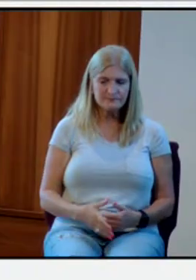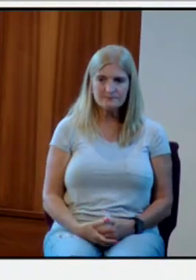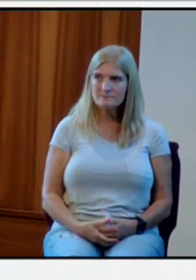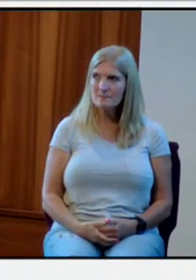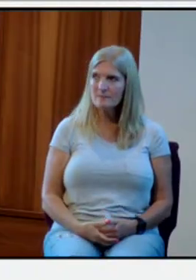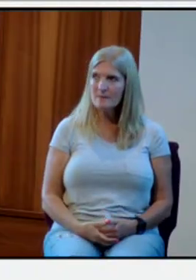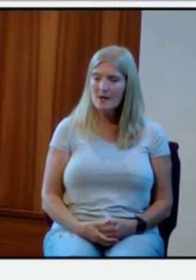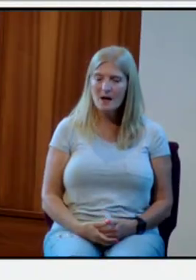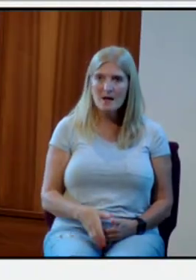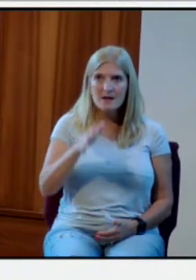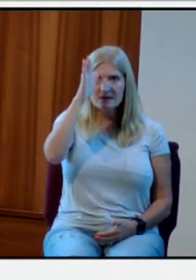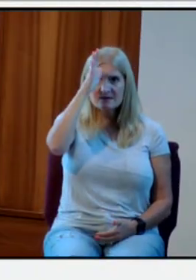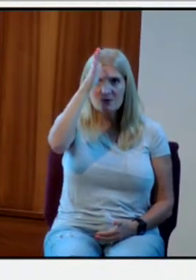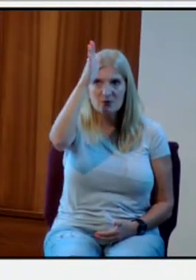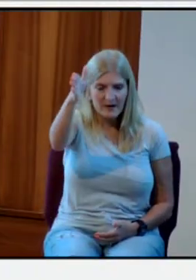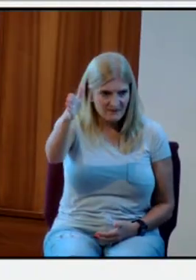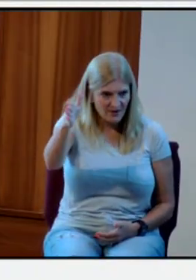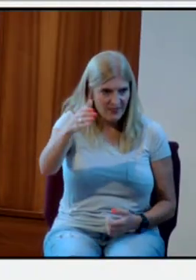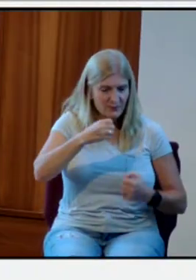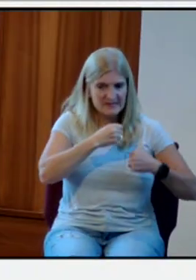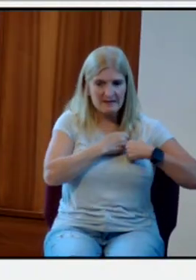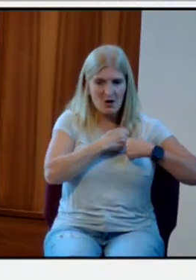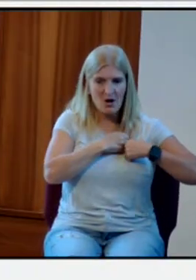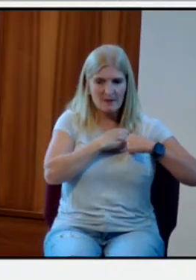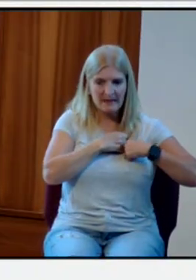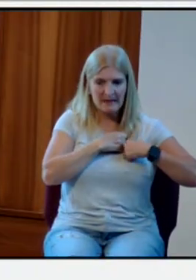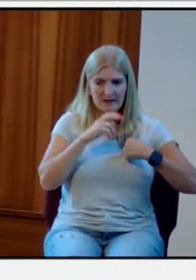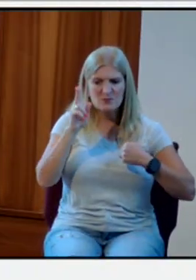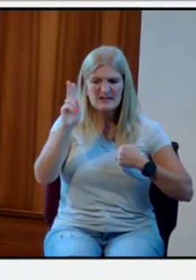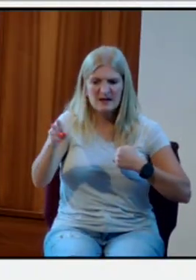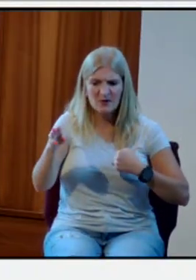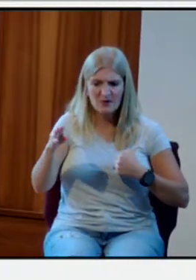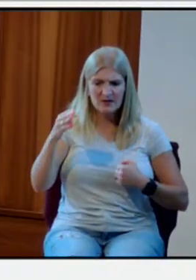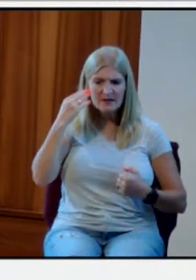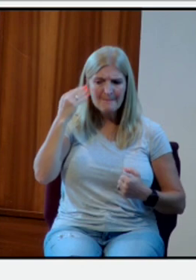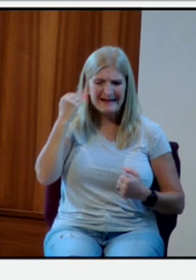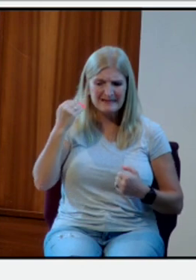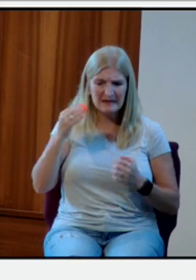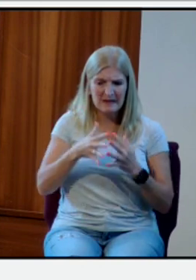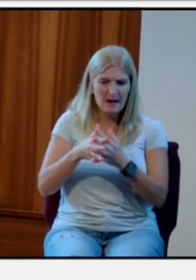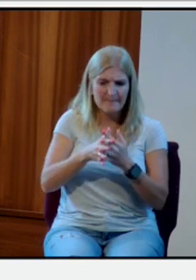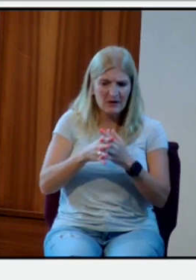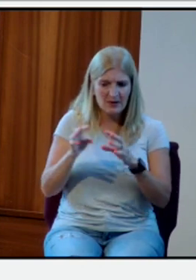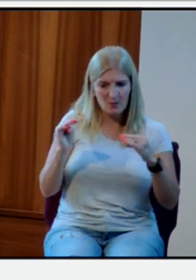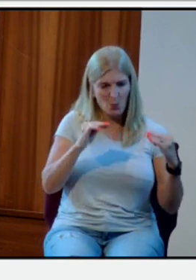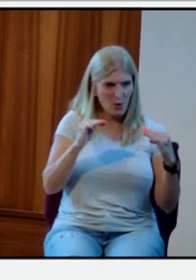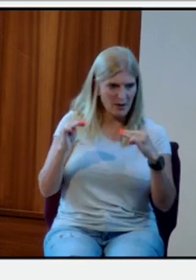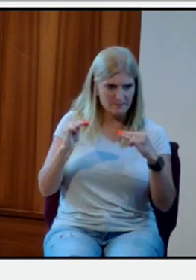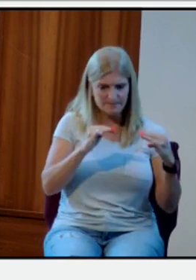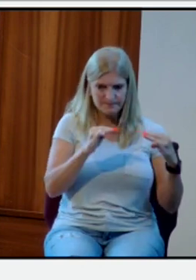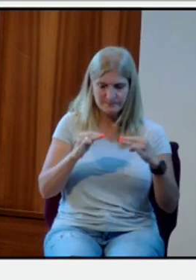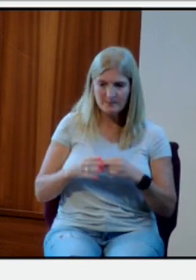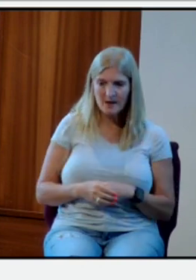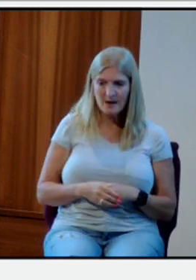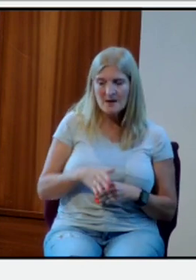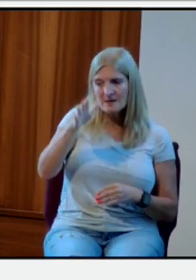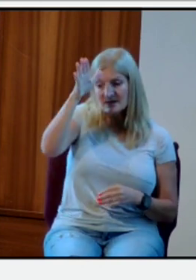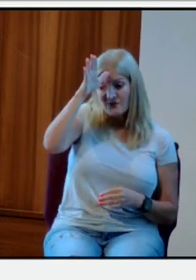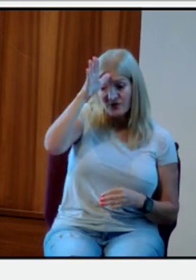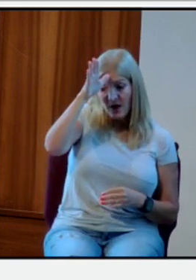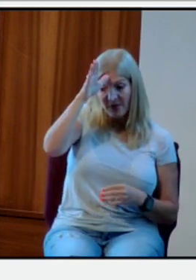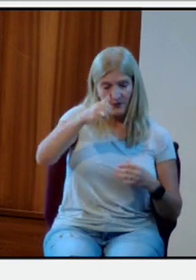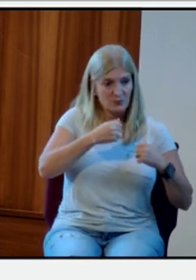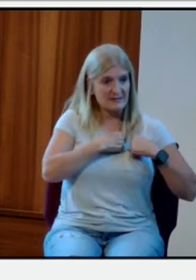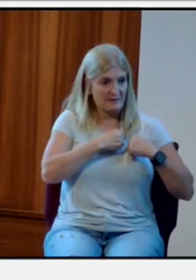His grandfather was in the army and was killed in the Mexican-American War. His father was in the